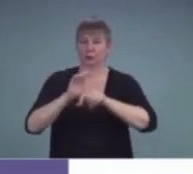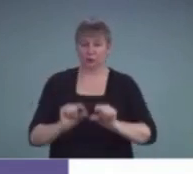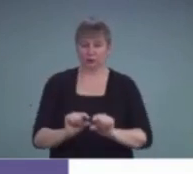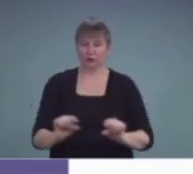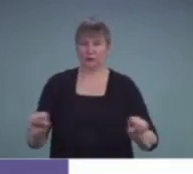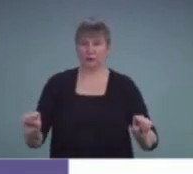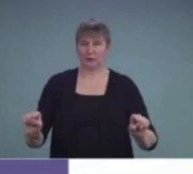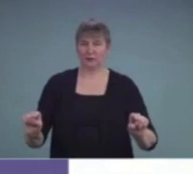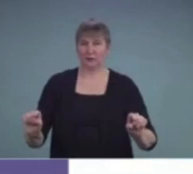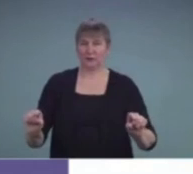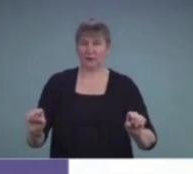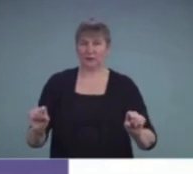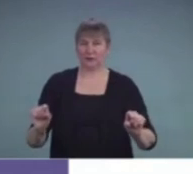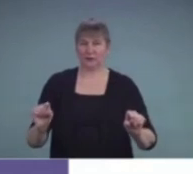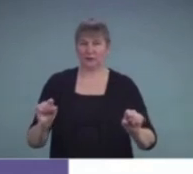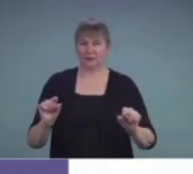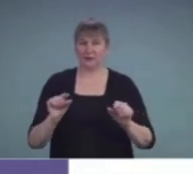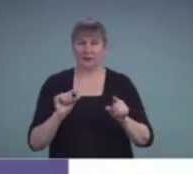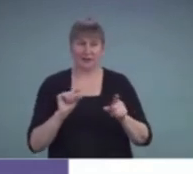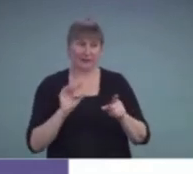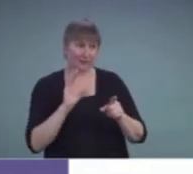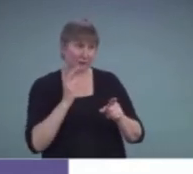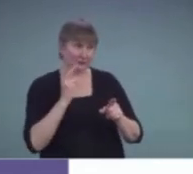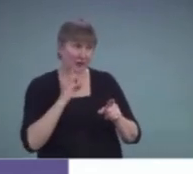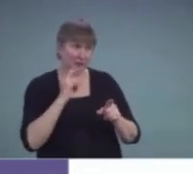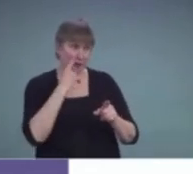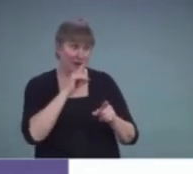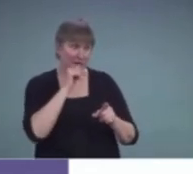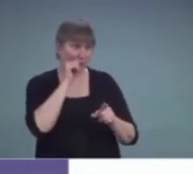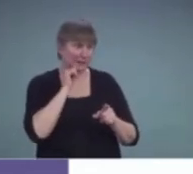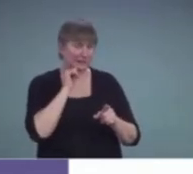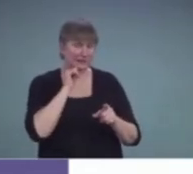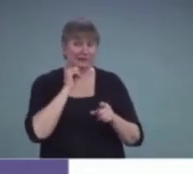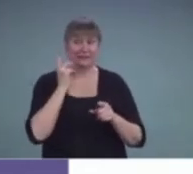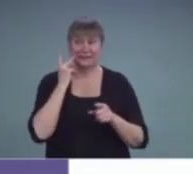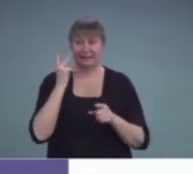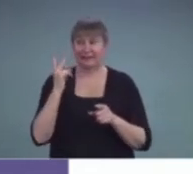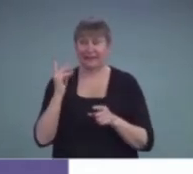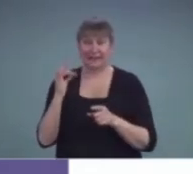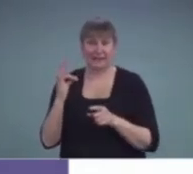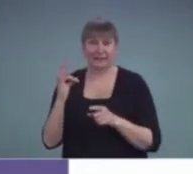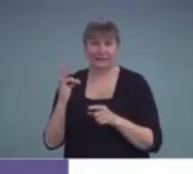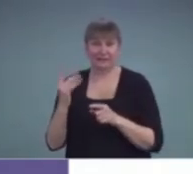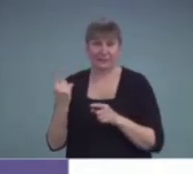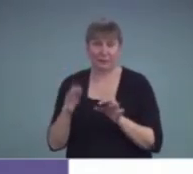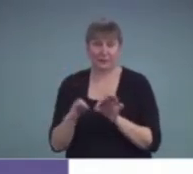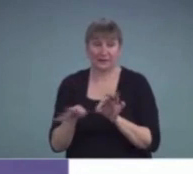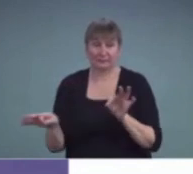And if you don't mind, Cheryl, for a moment, we'll see what comes up.